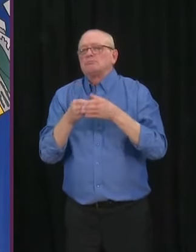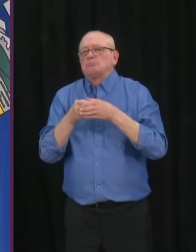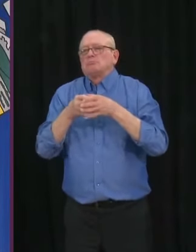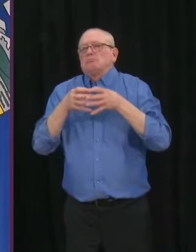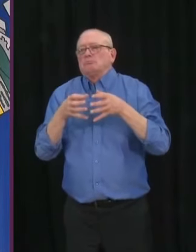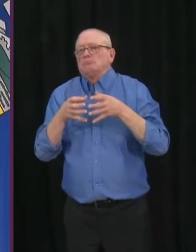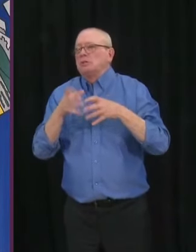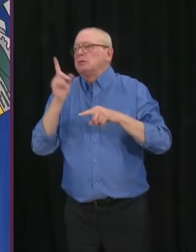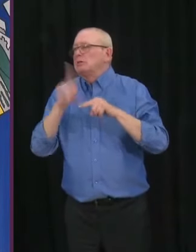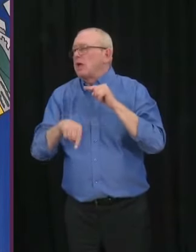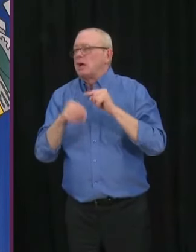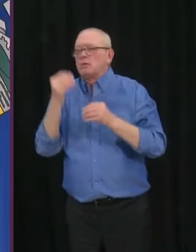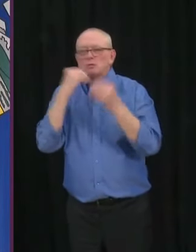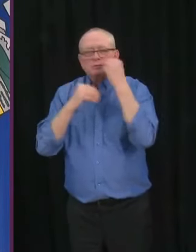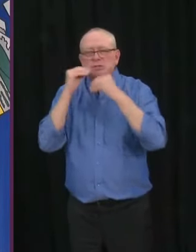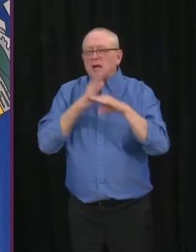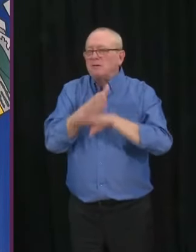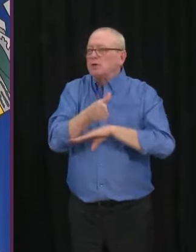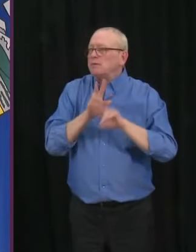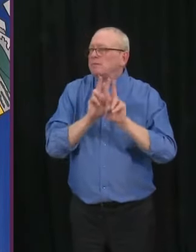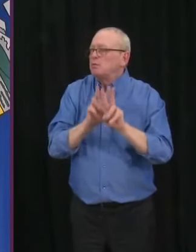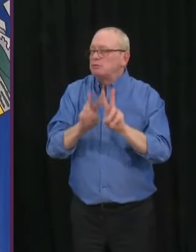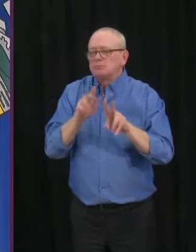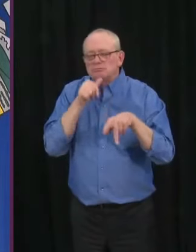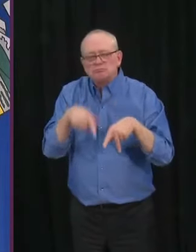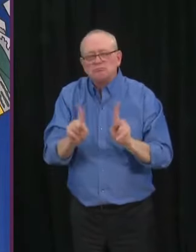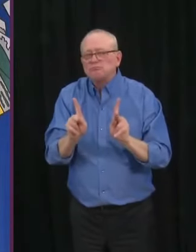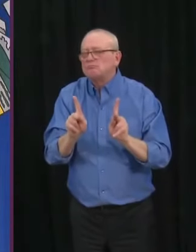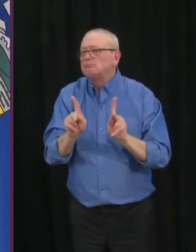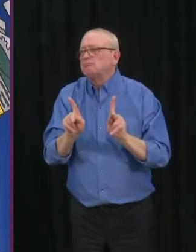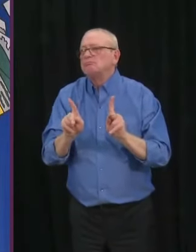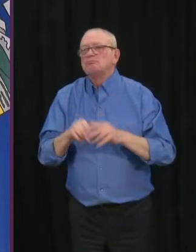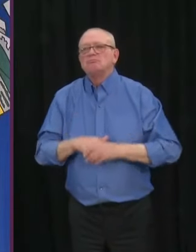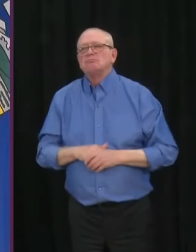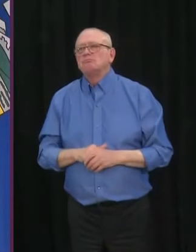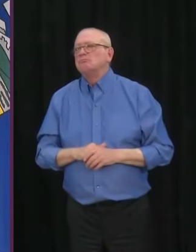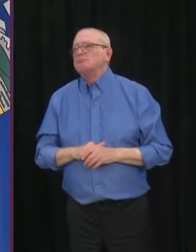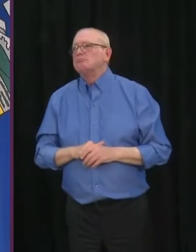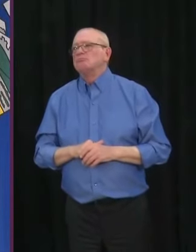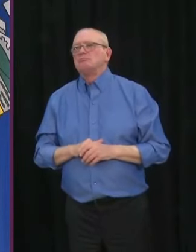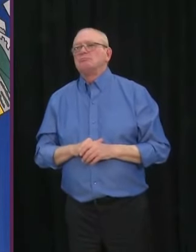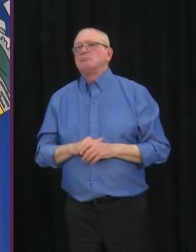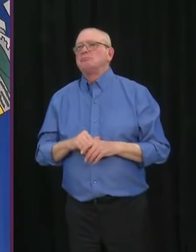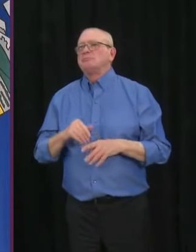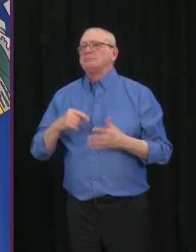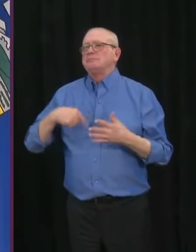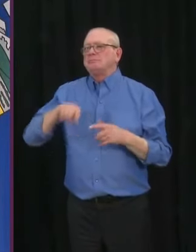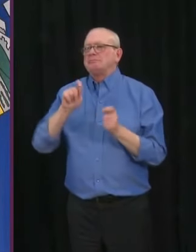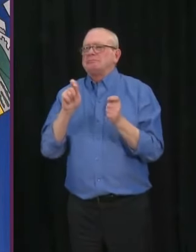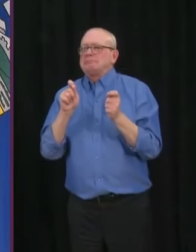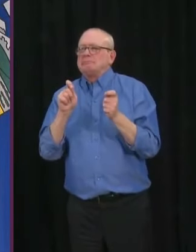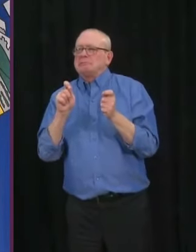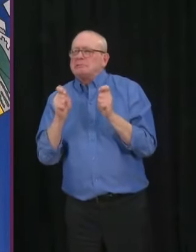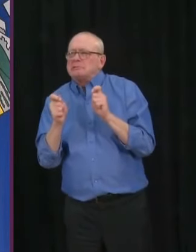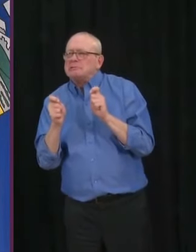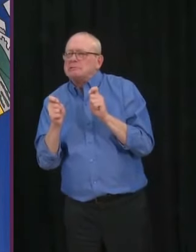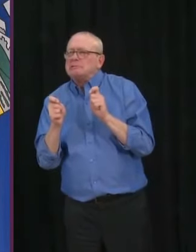But we can start to seeing, with these numbers, some easing. So, that's what caused the decisions today.